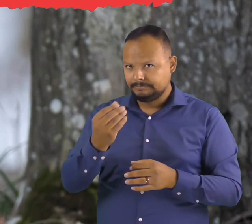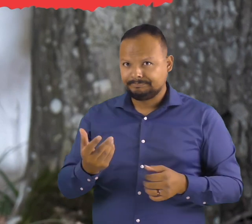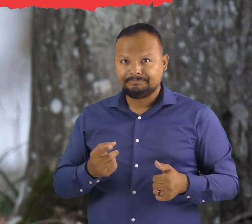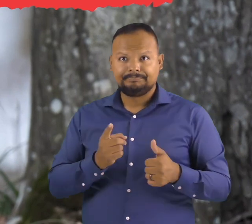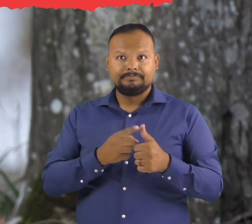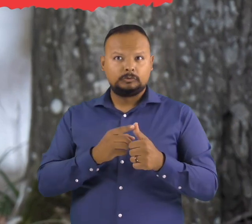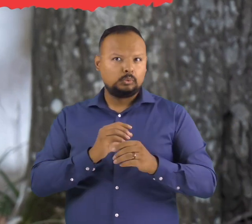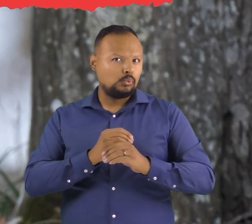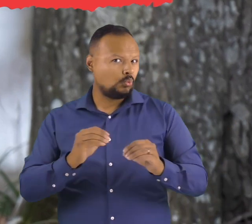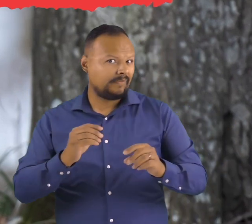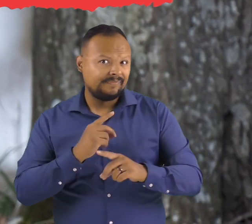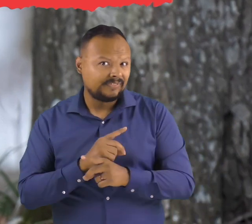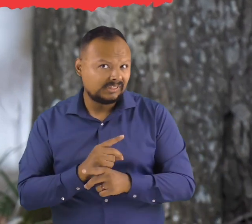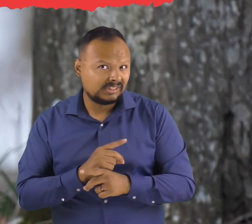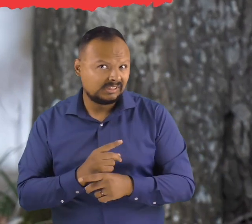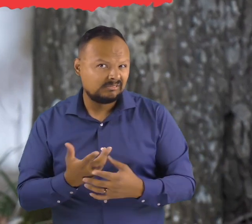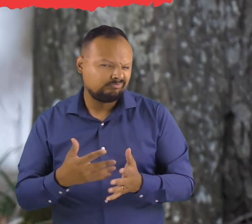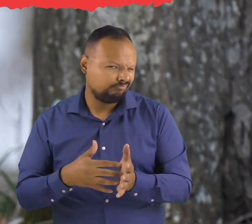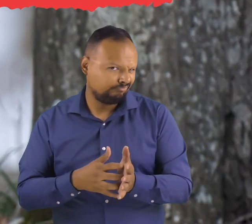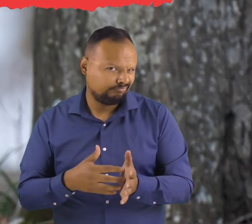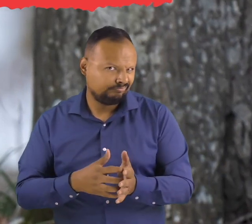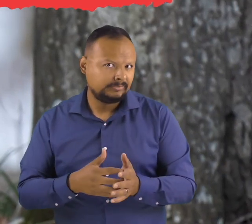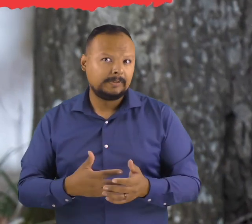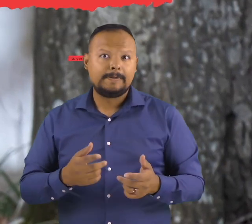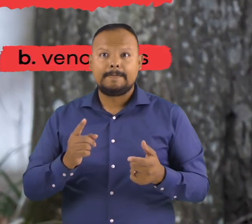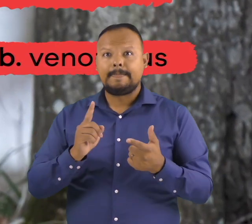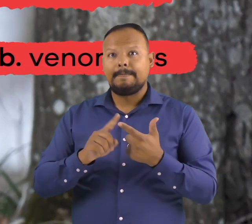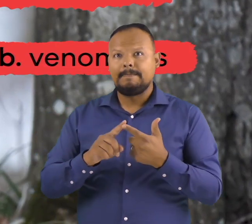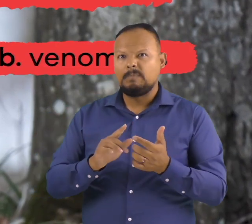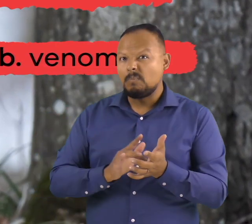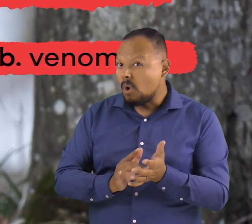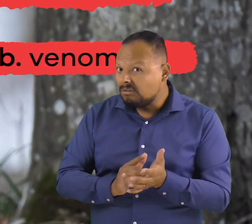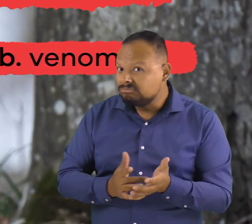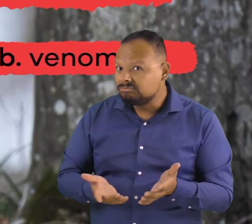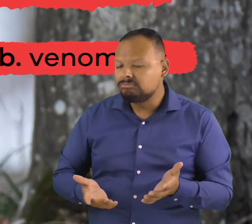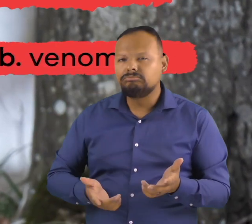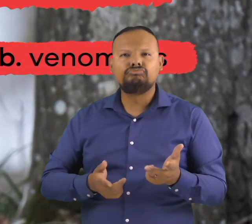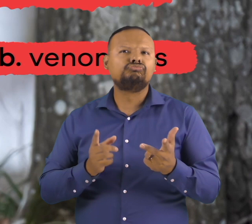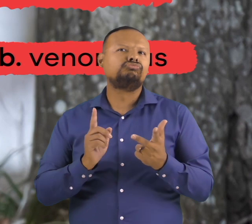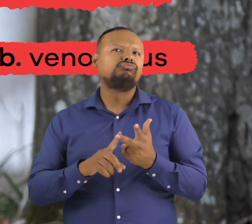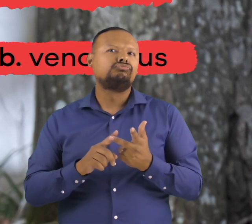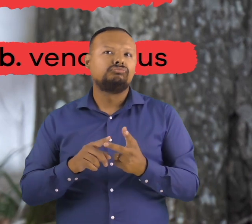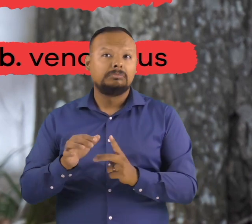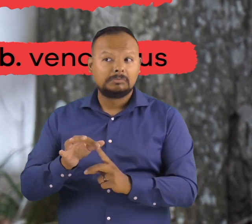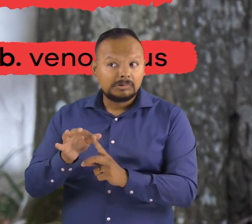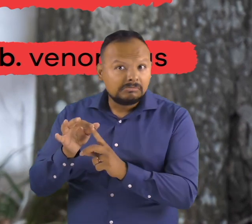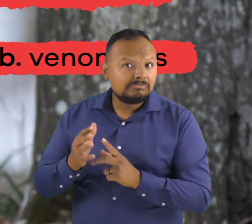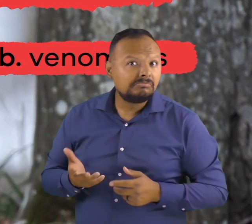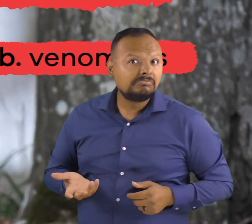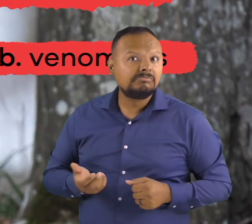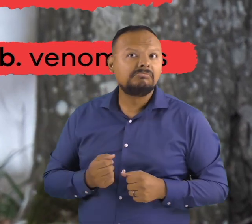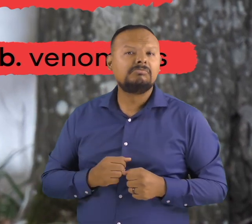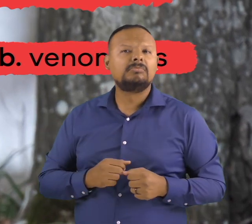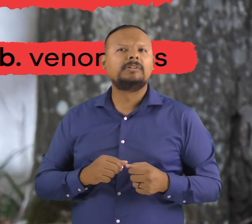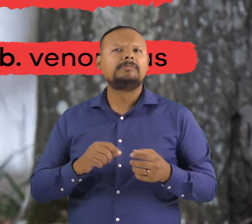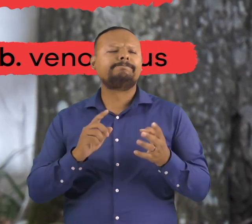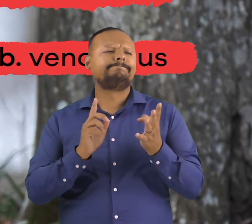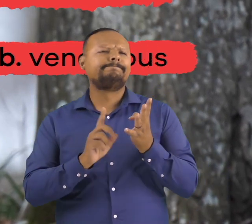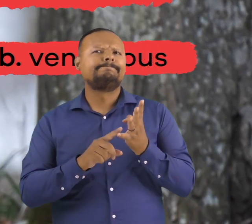wolf. A. Defenseless. B. Venomous. C.